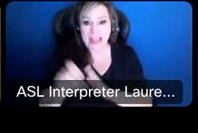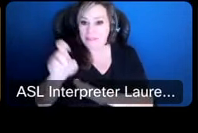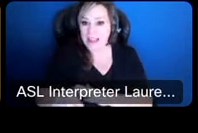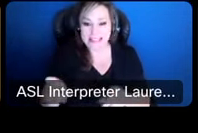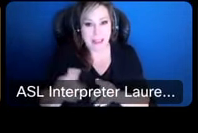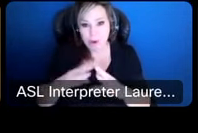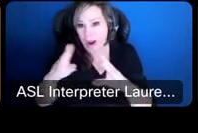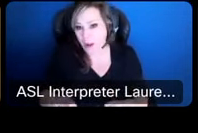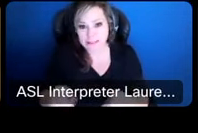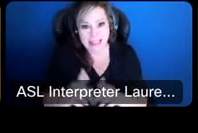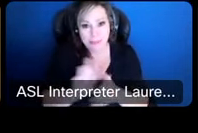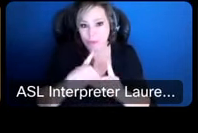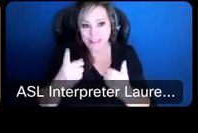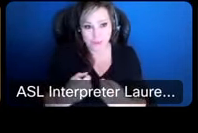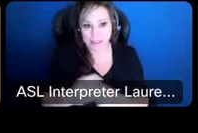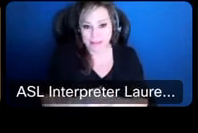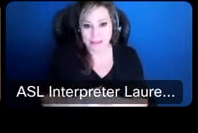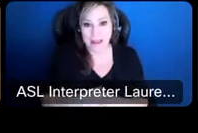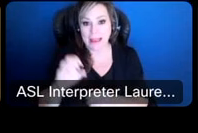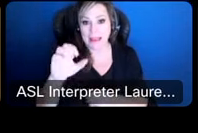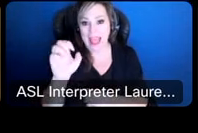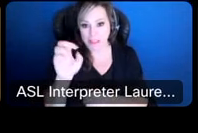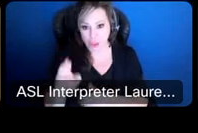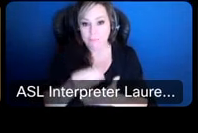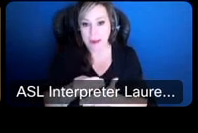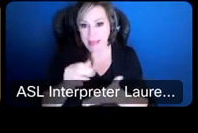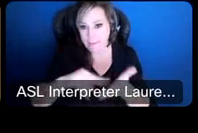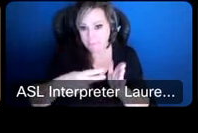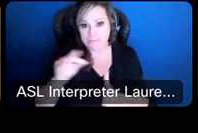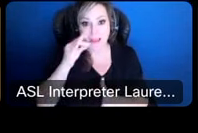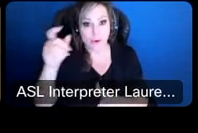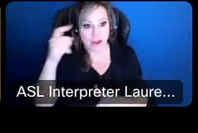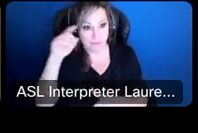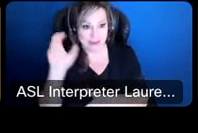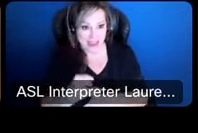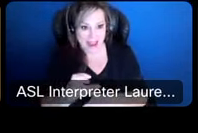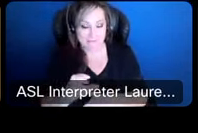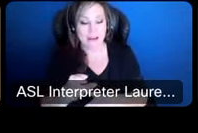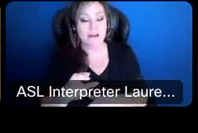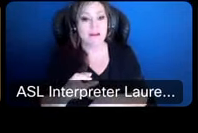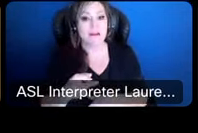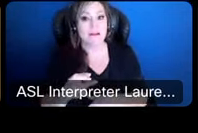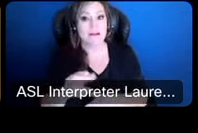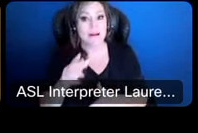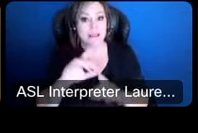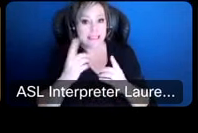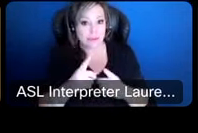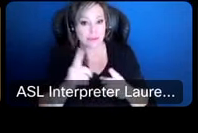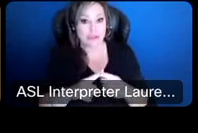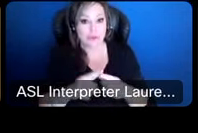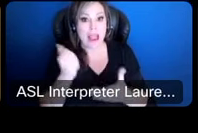you see esser funds those are the funds that the federal government gave school districts to combat covet